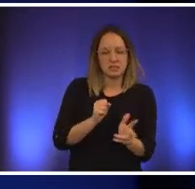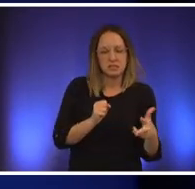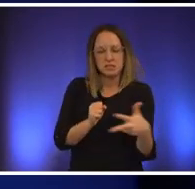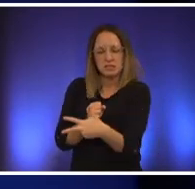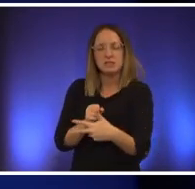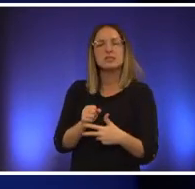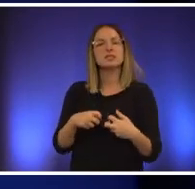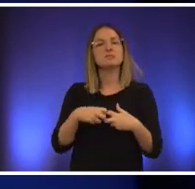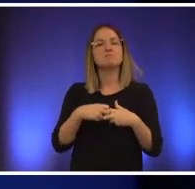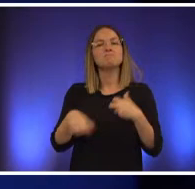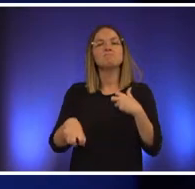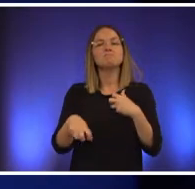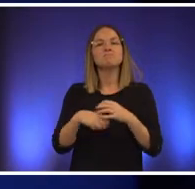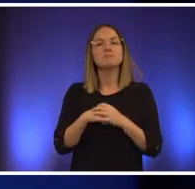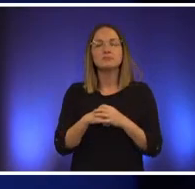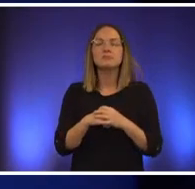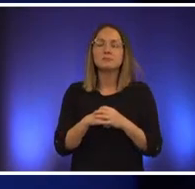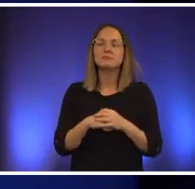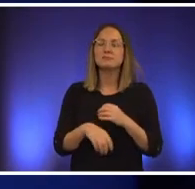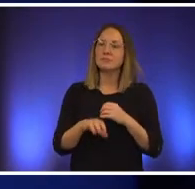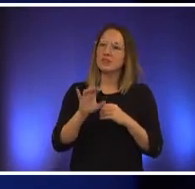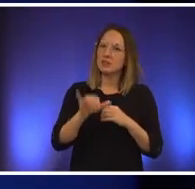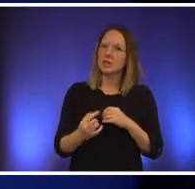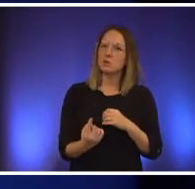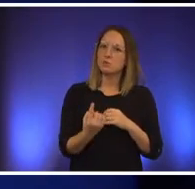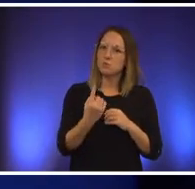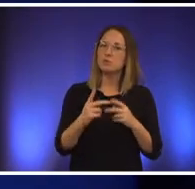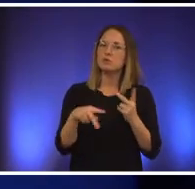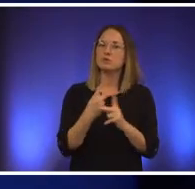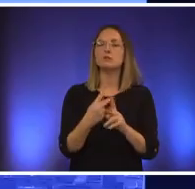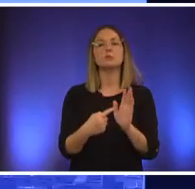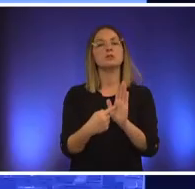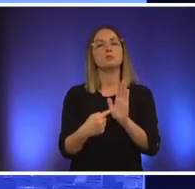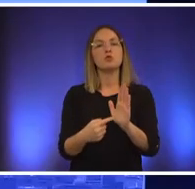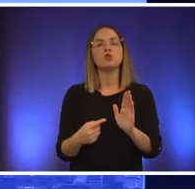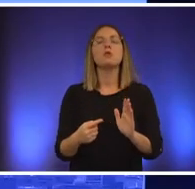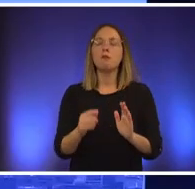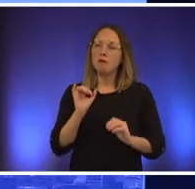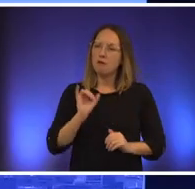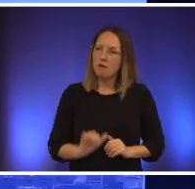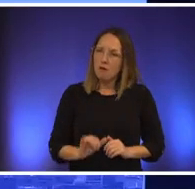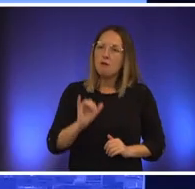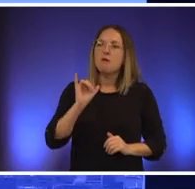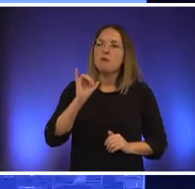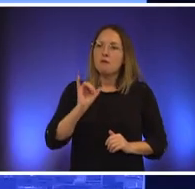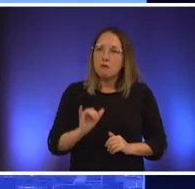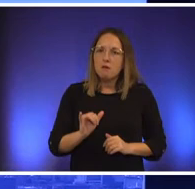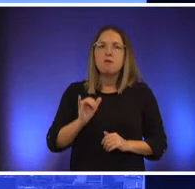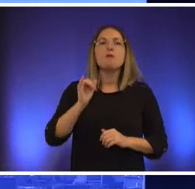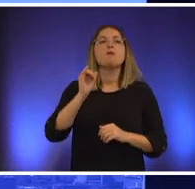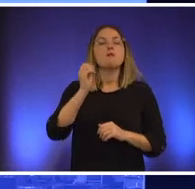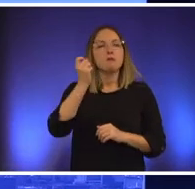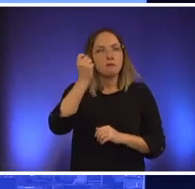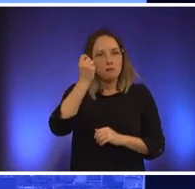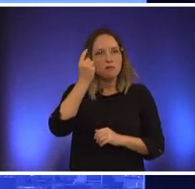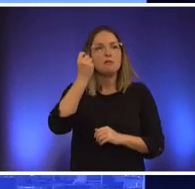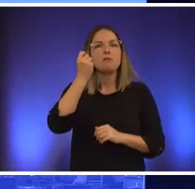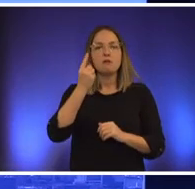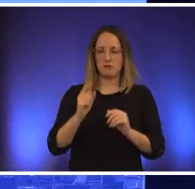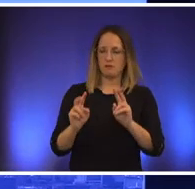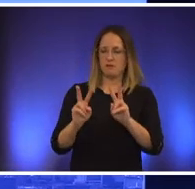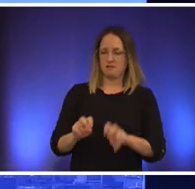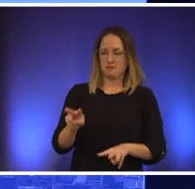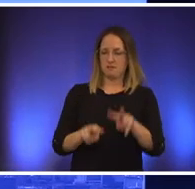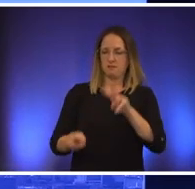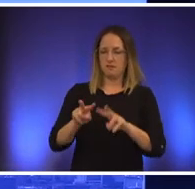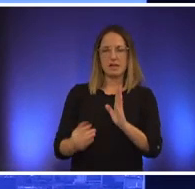and and those are the kinds of examples that it would make some sense to re-examine see what you could do to